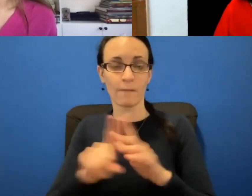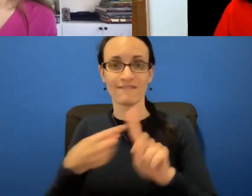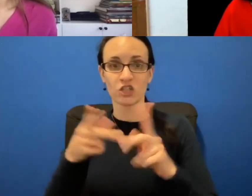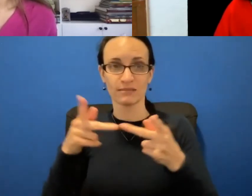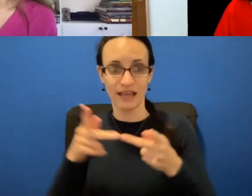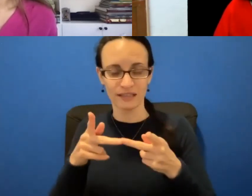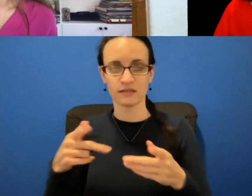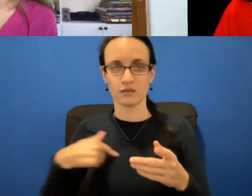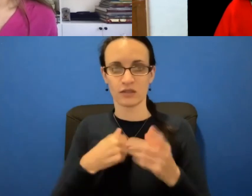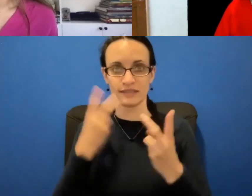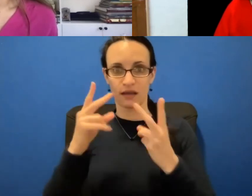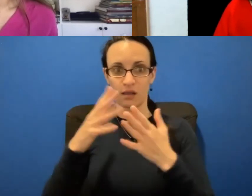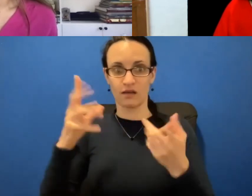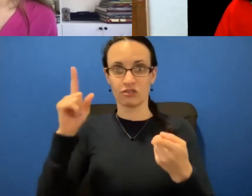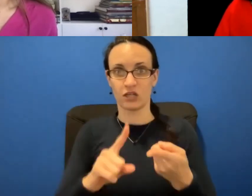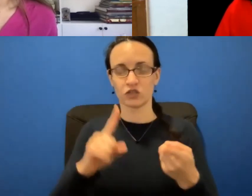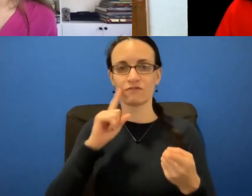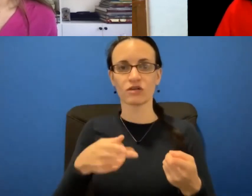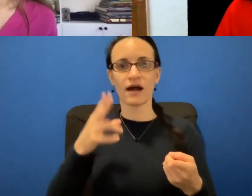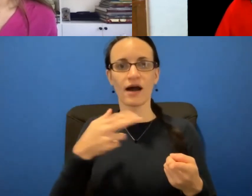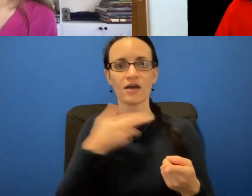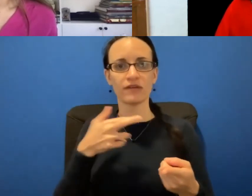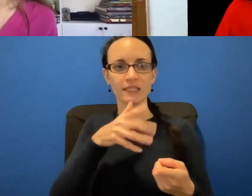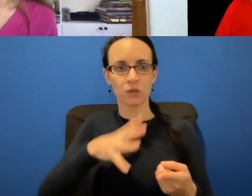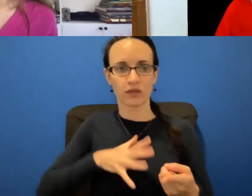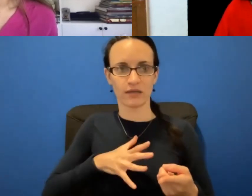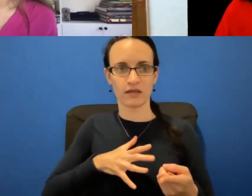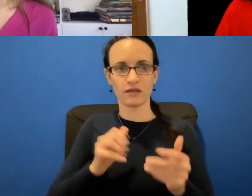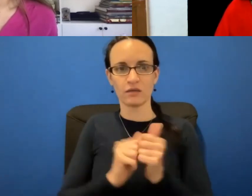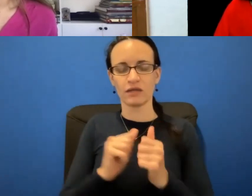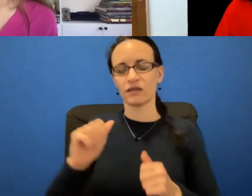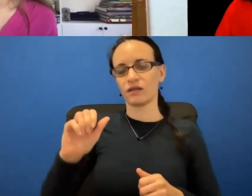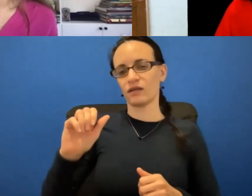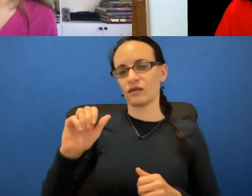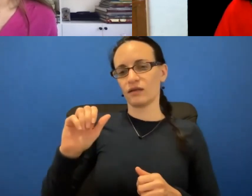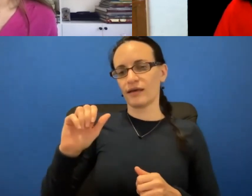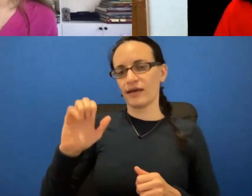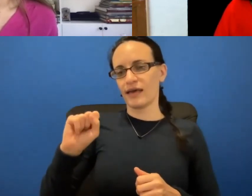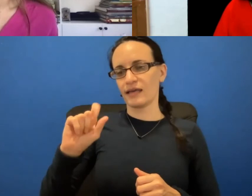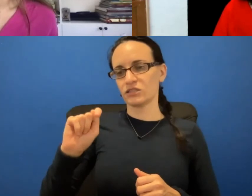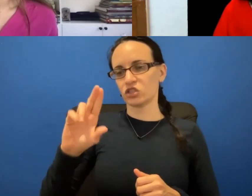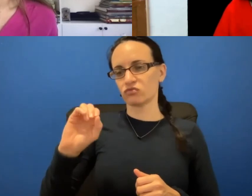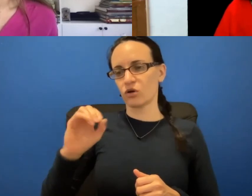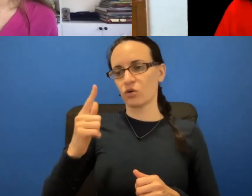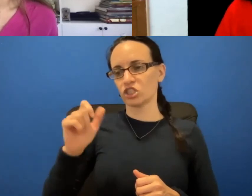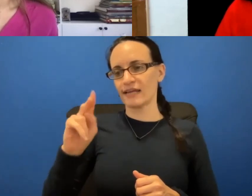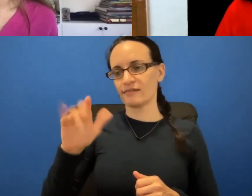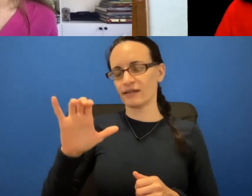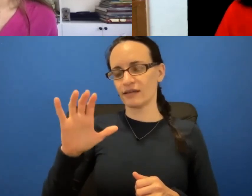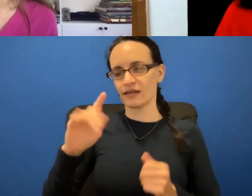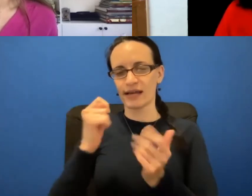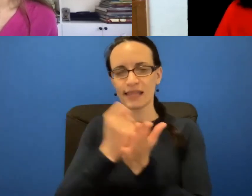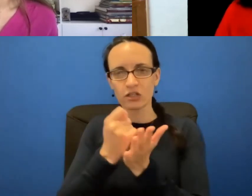reduction, particularly for high risk women with anti-estrogenic therapy, things like tamoxifen in the right patient populations.